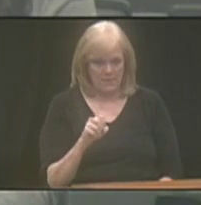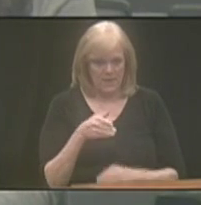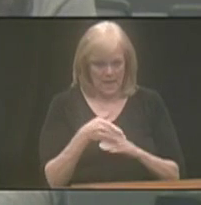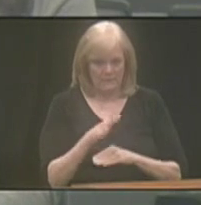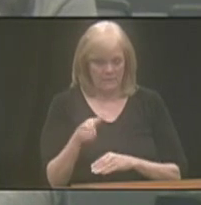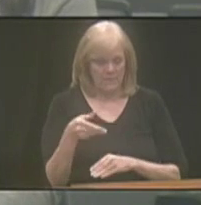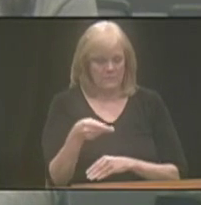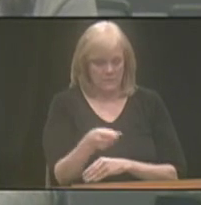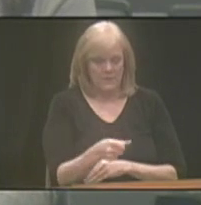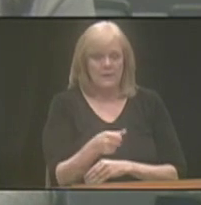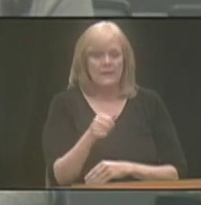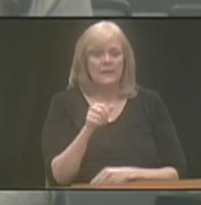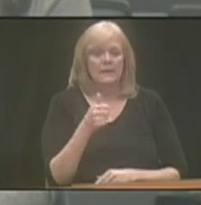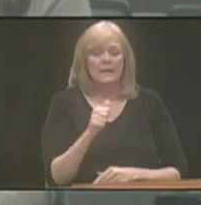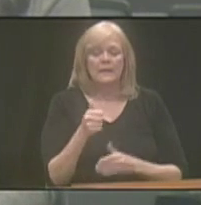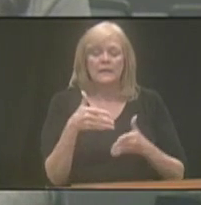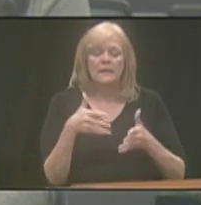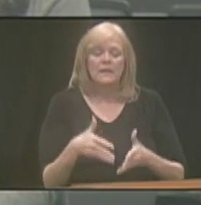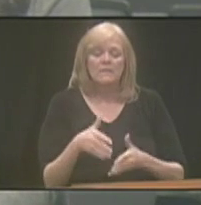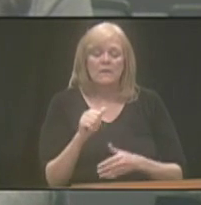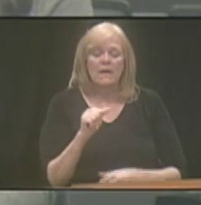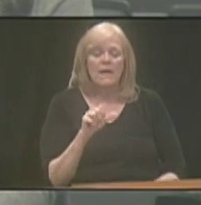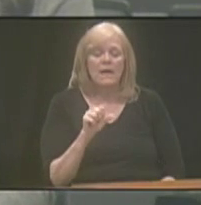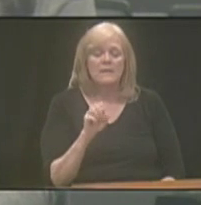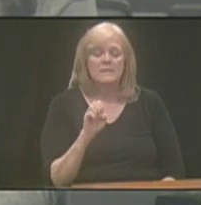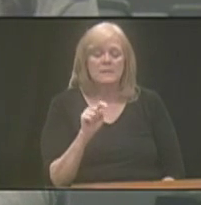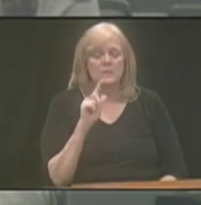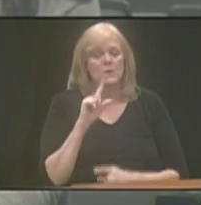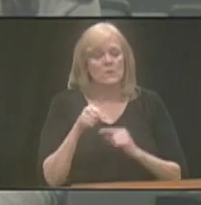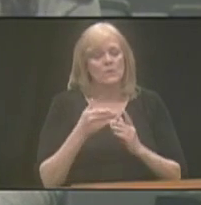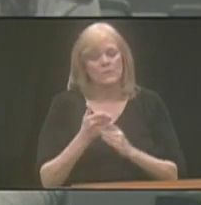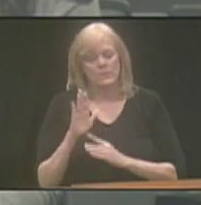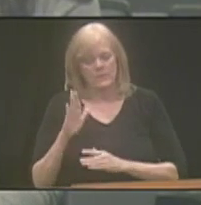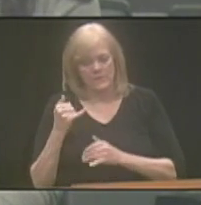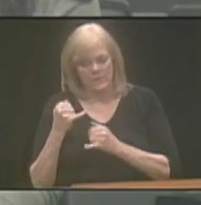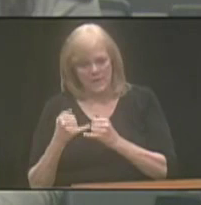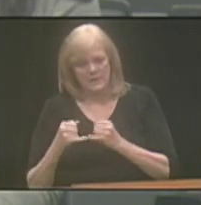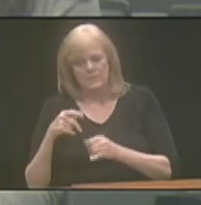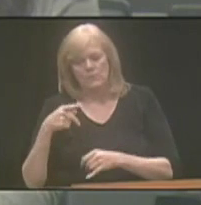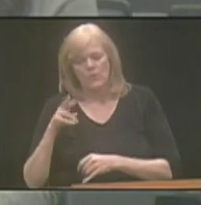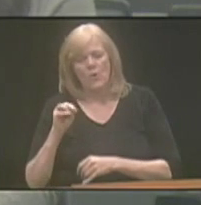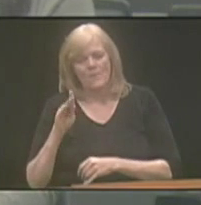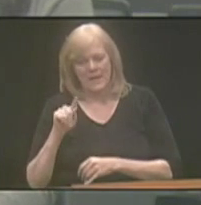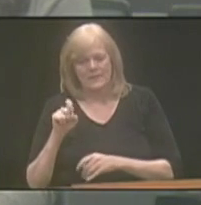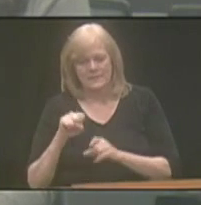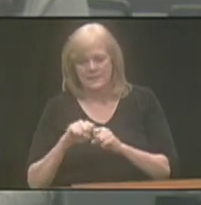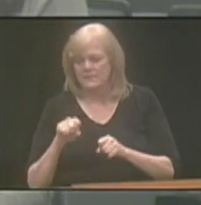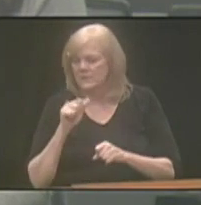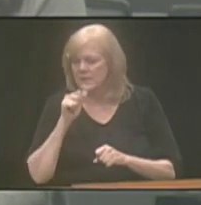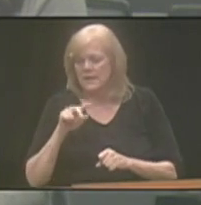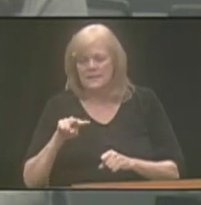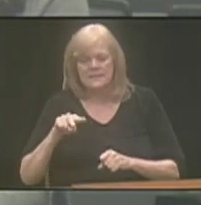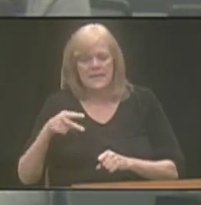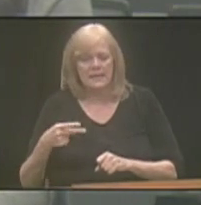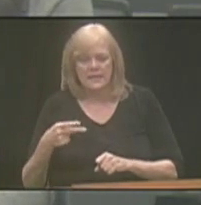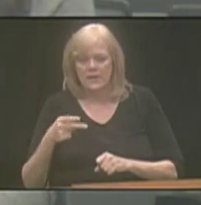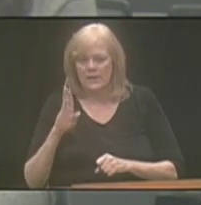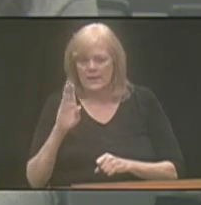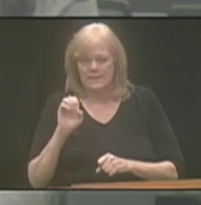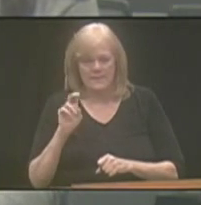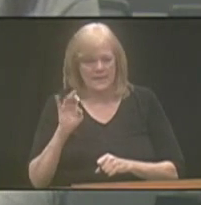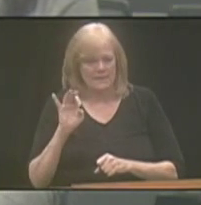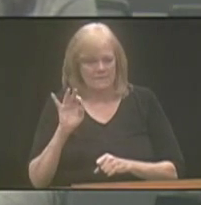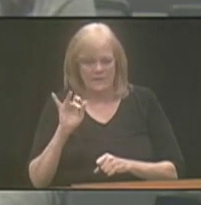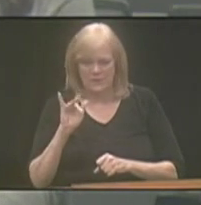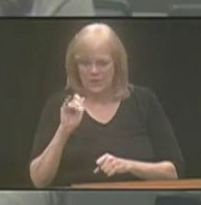reimbursement, any leftover assets would go through their last will and testament or the probate system. There's not a secondary beneficiary to